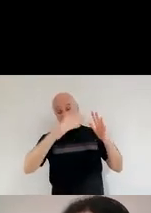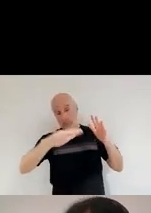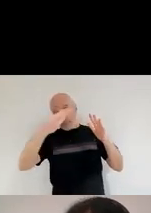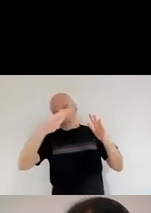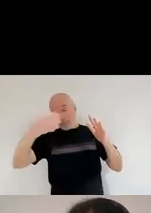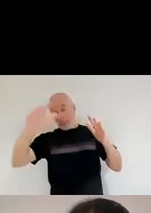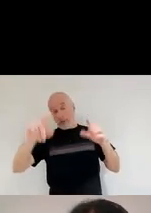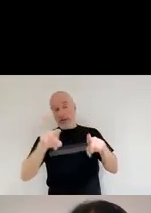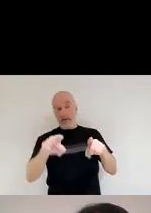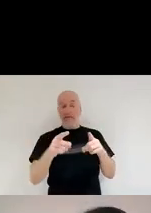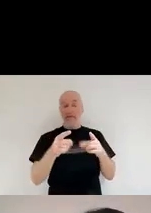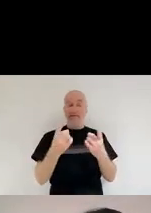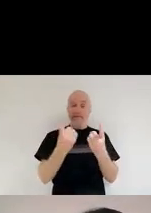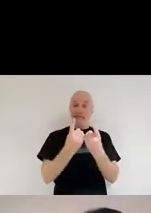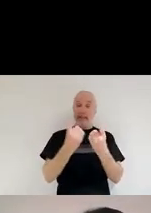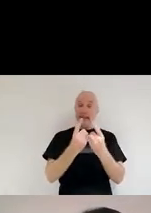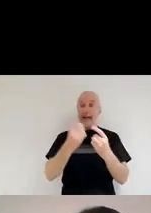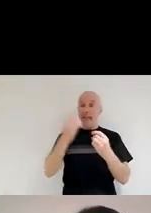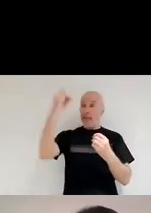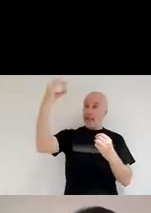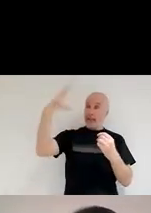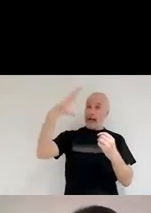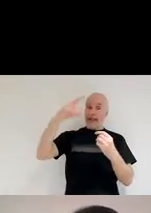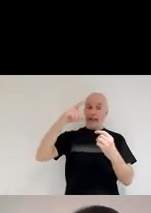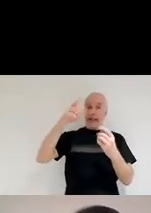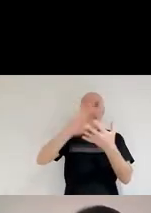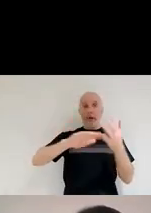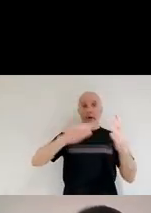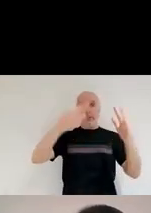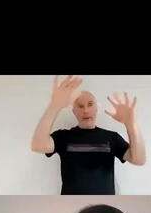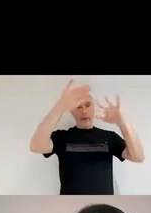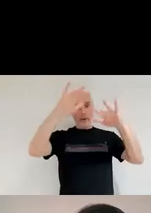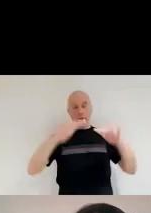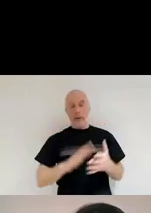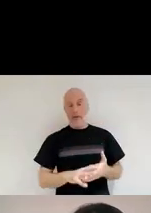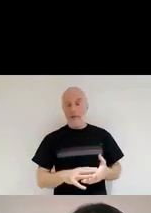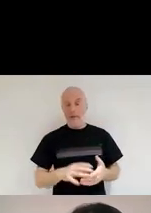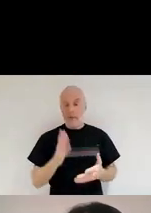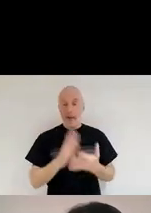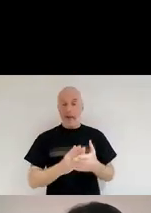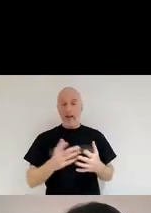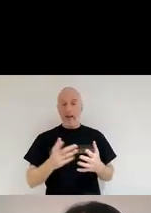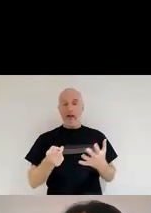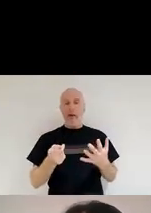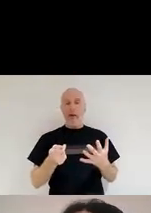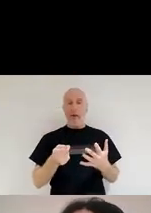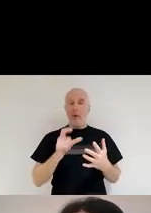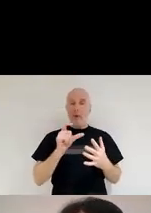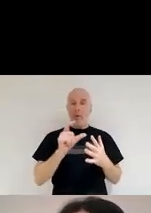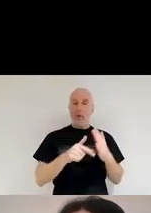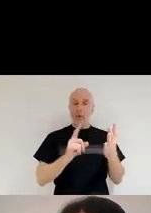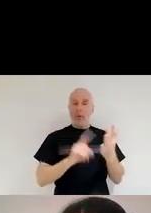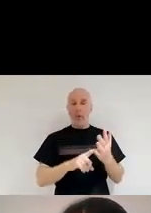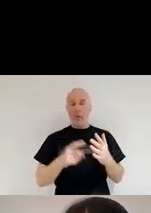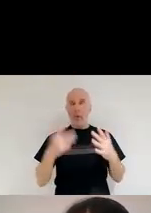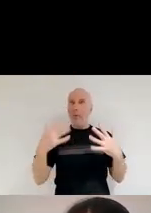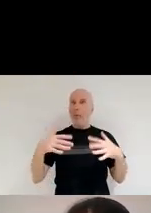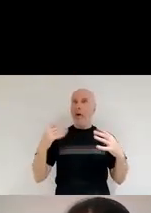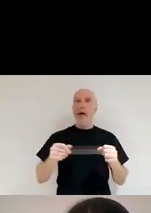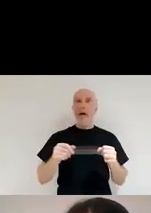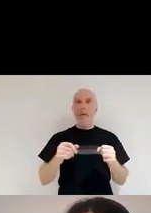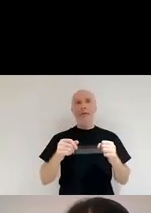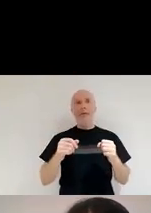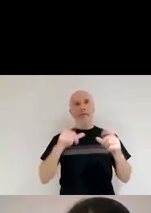that dust itself emits. And this is when you can get really cool astronomical pictures, because then you can see the glow of light